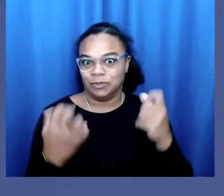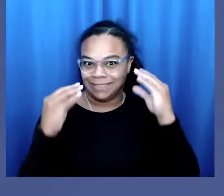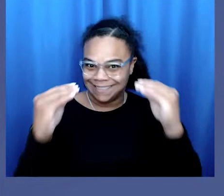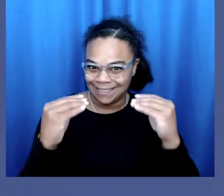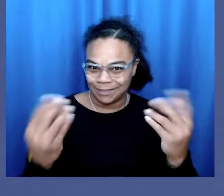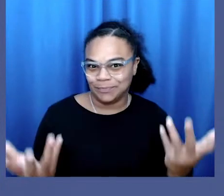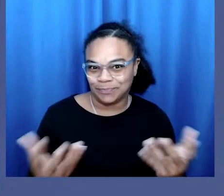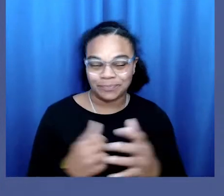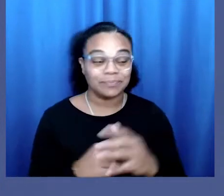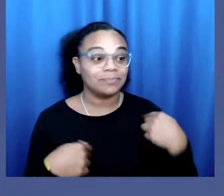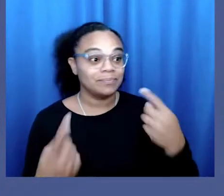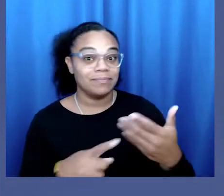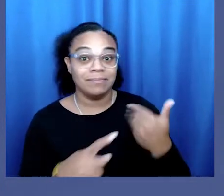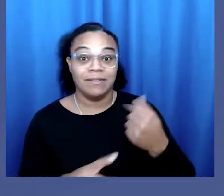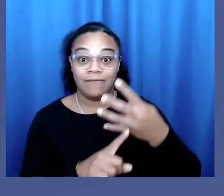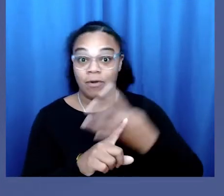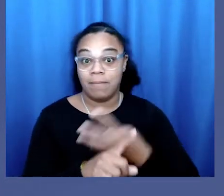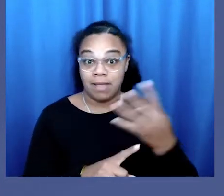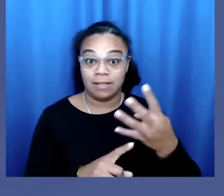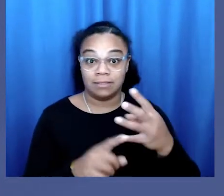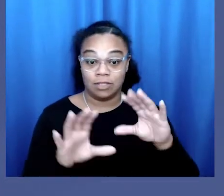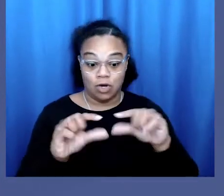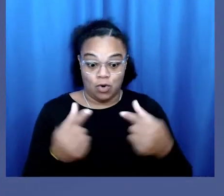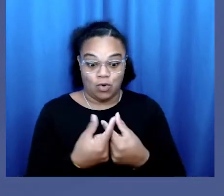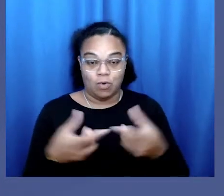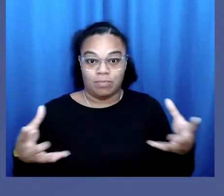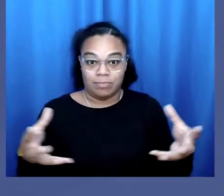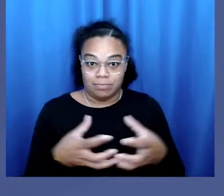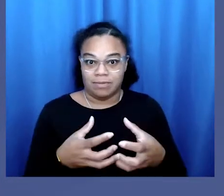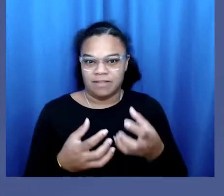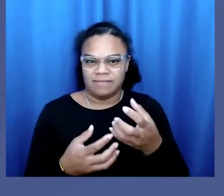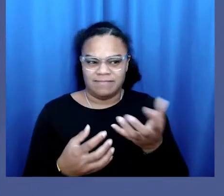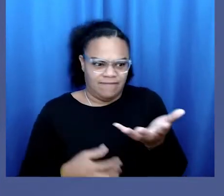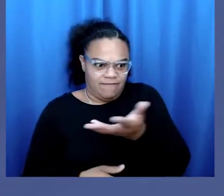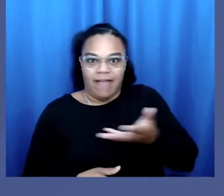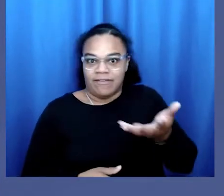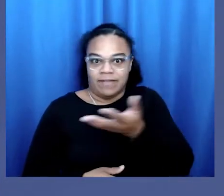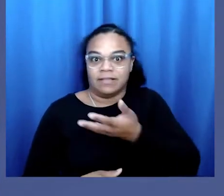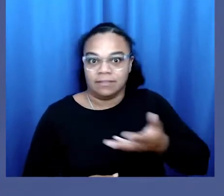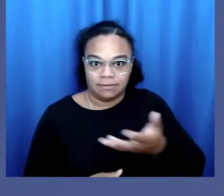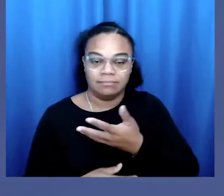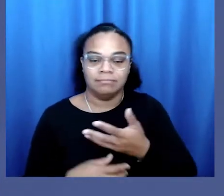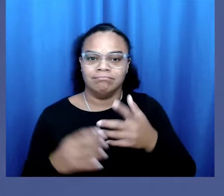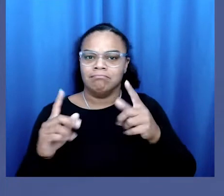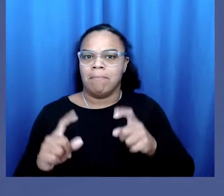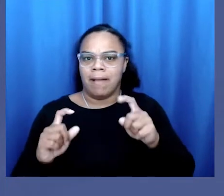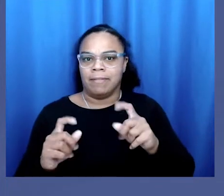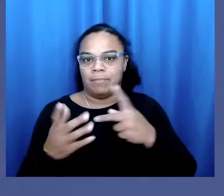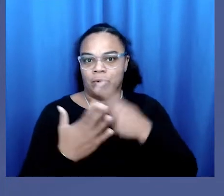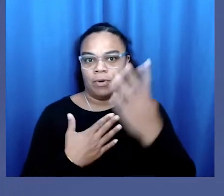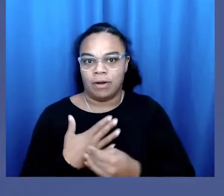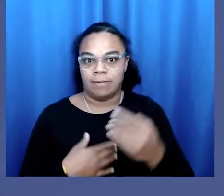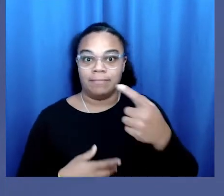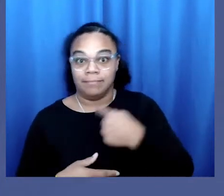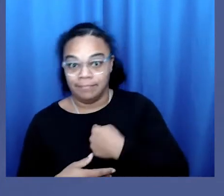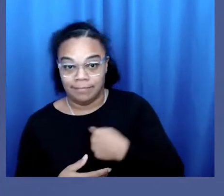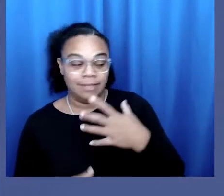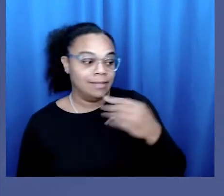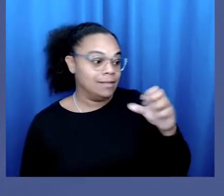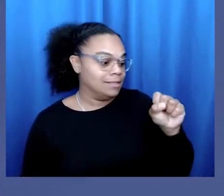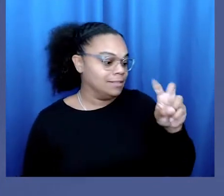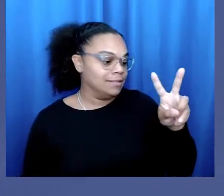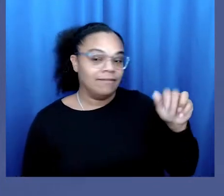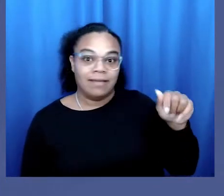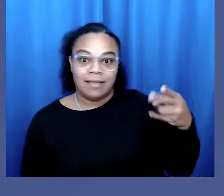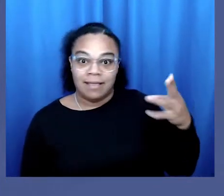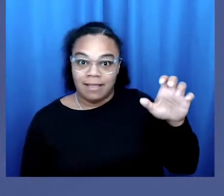months, we've had a group of five of us total in this pilot program. It's been co-led by myself, Savannah